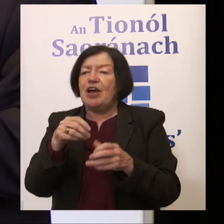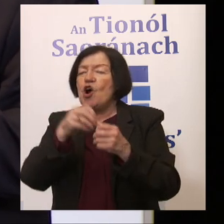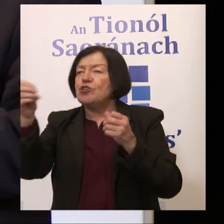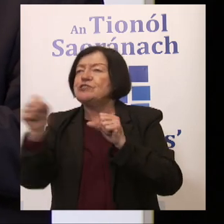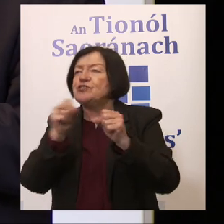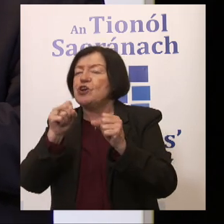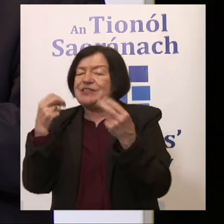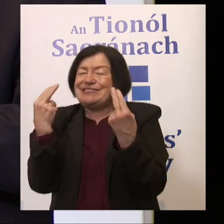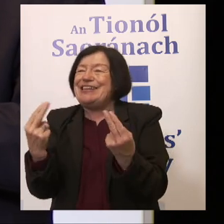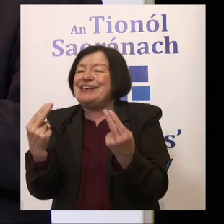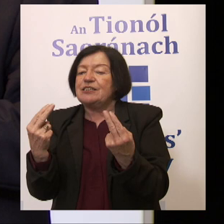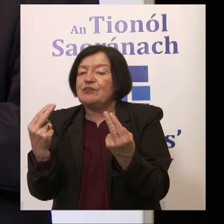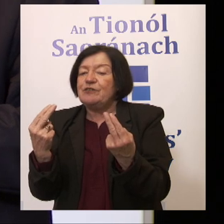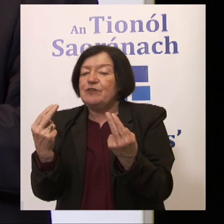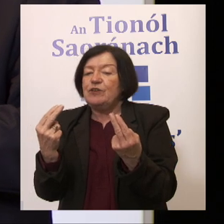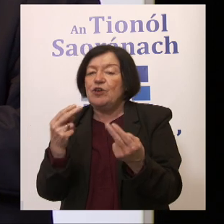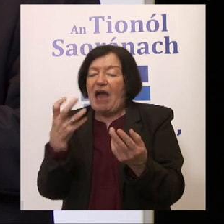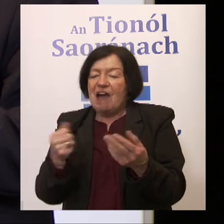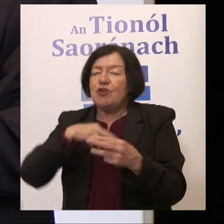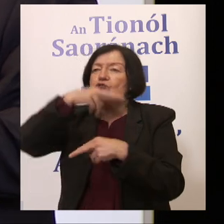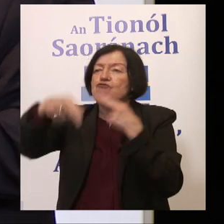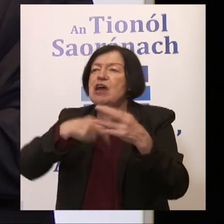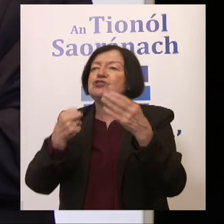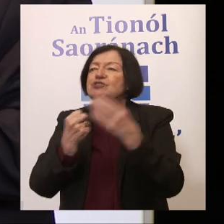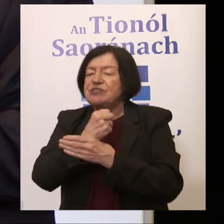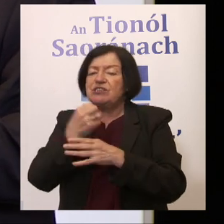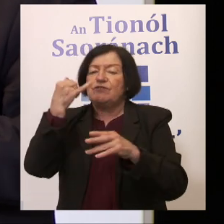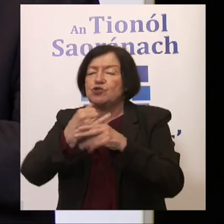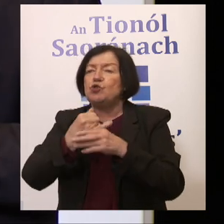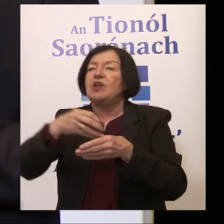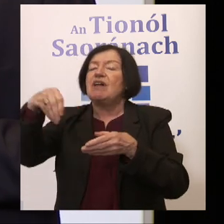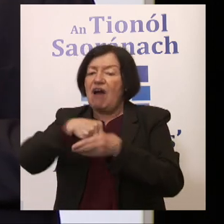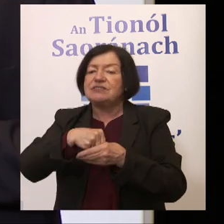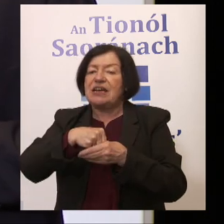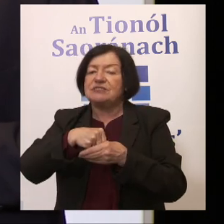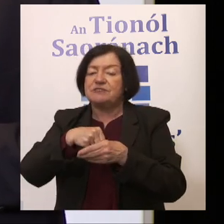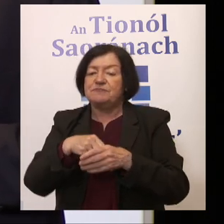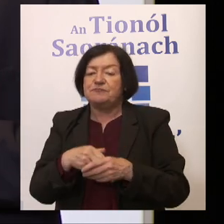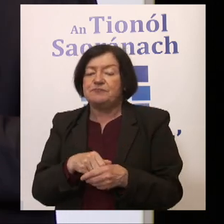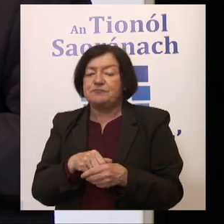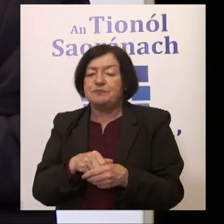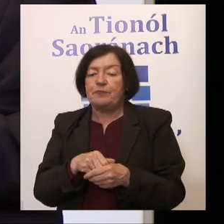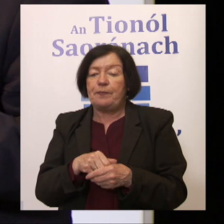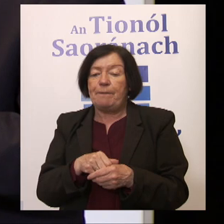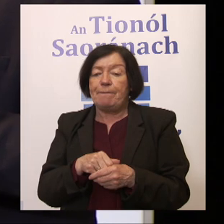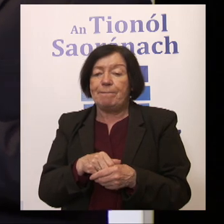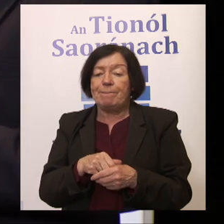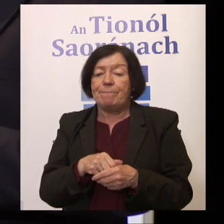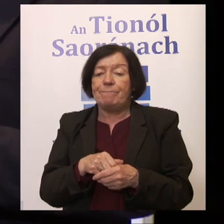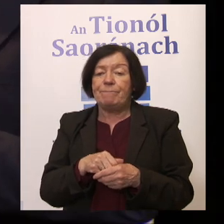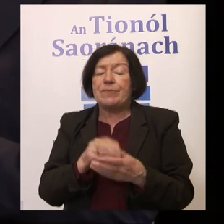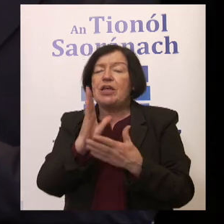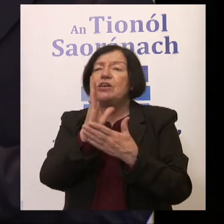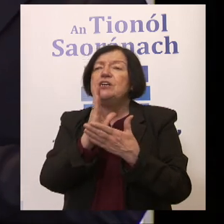services that you need to have around successful school contexts to do it in that way. And some of the